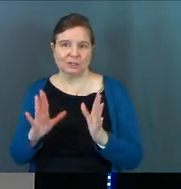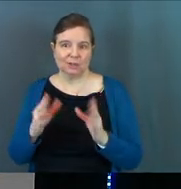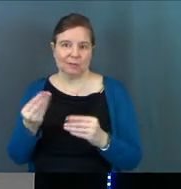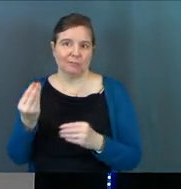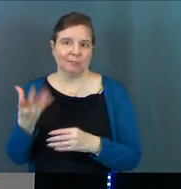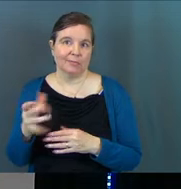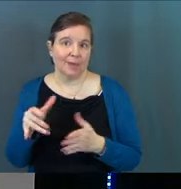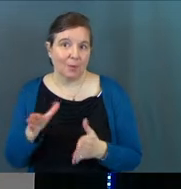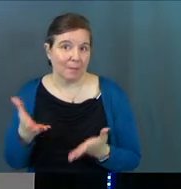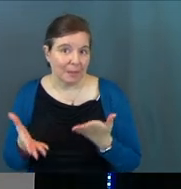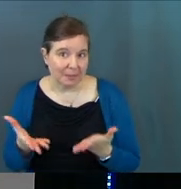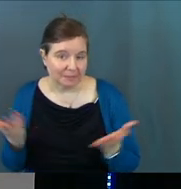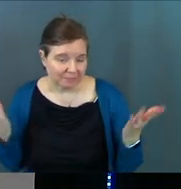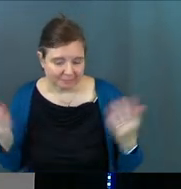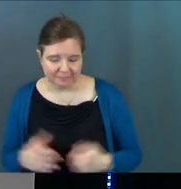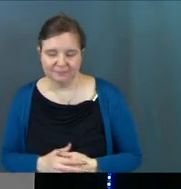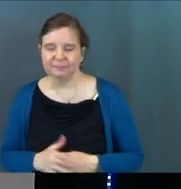through maybe.